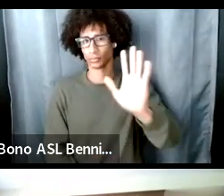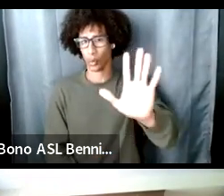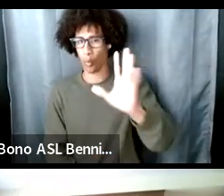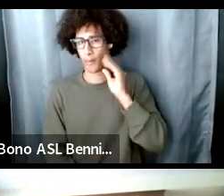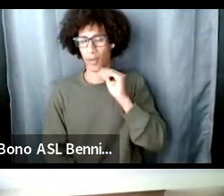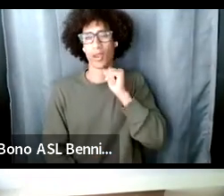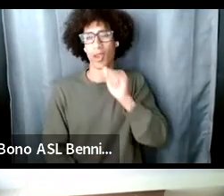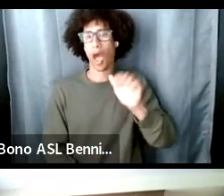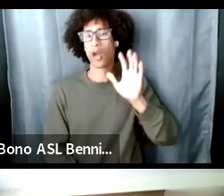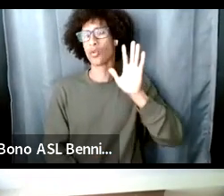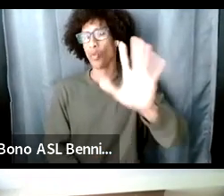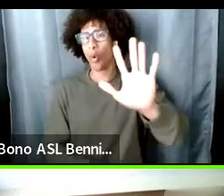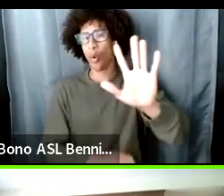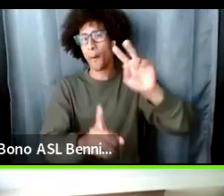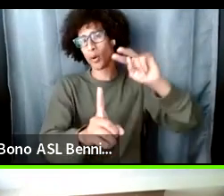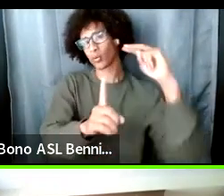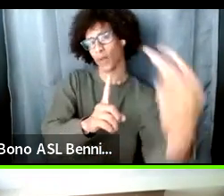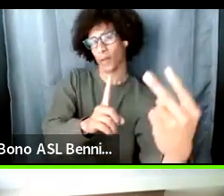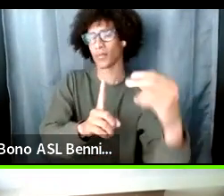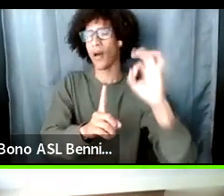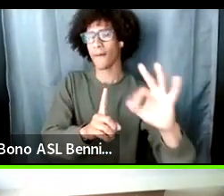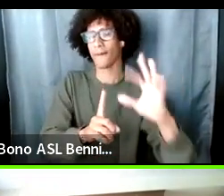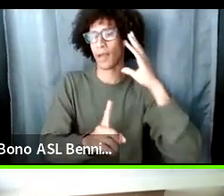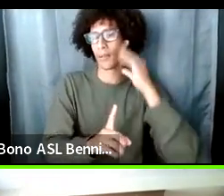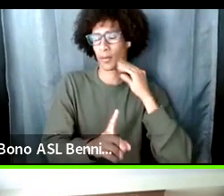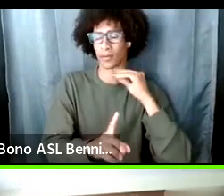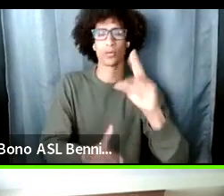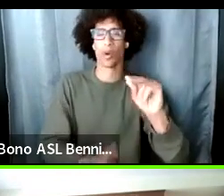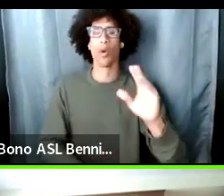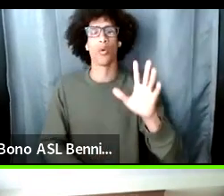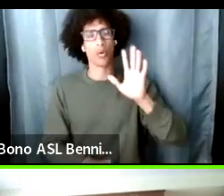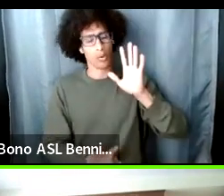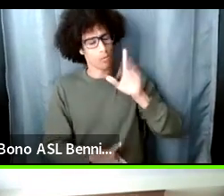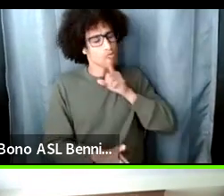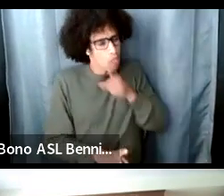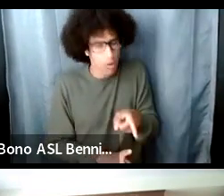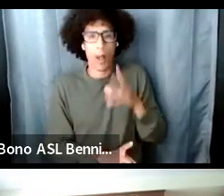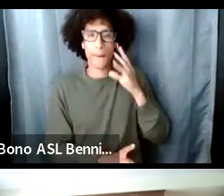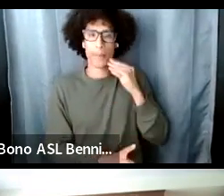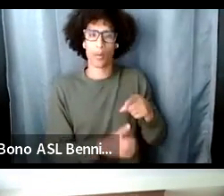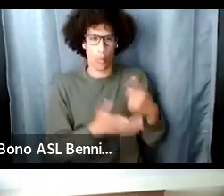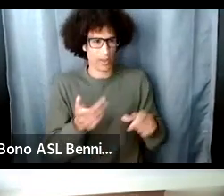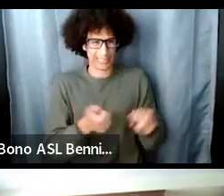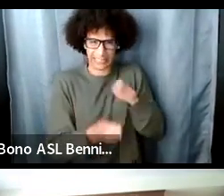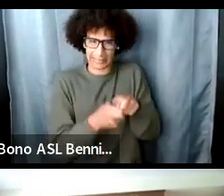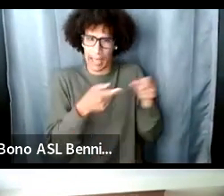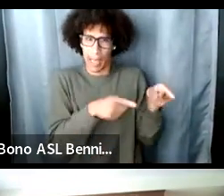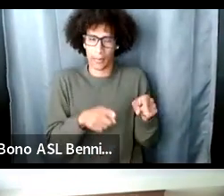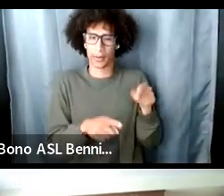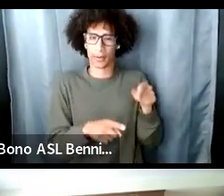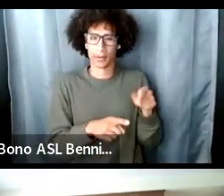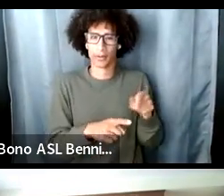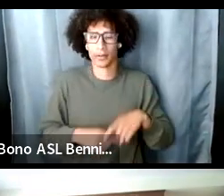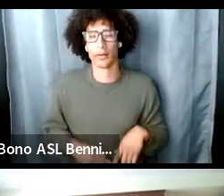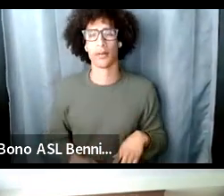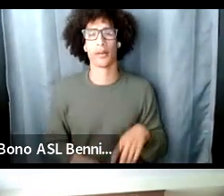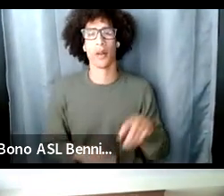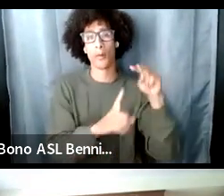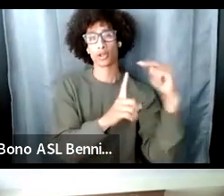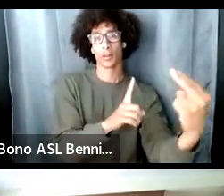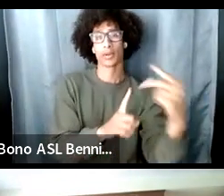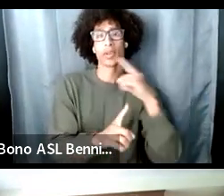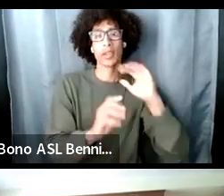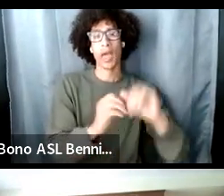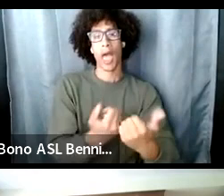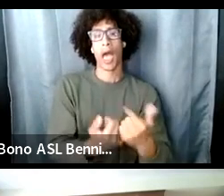the experience right perception is how you view things that have been informed by